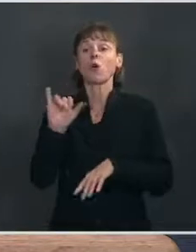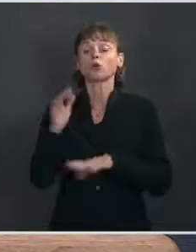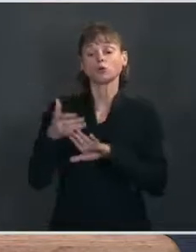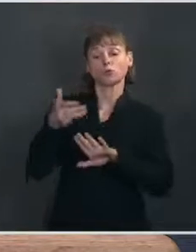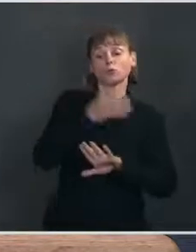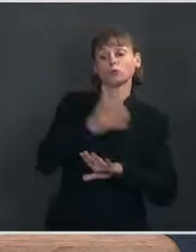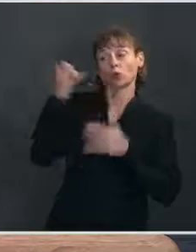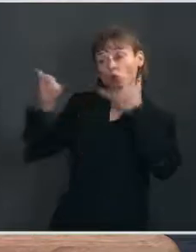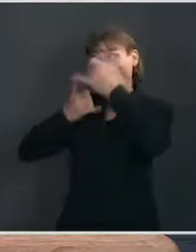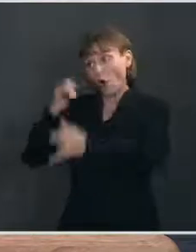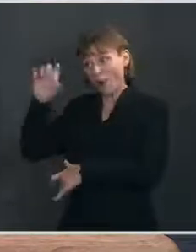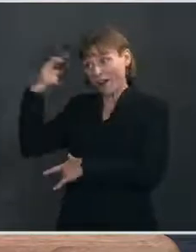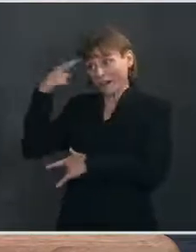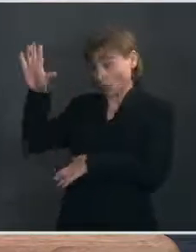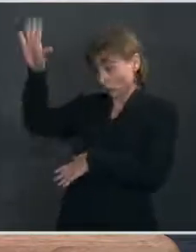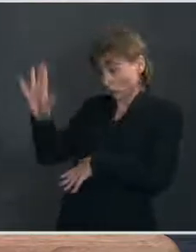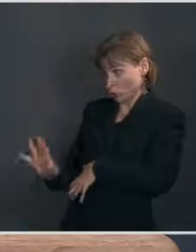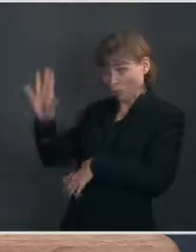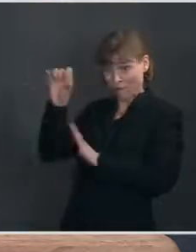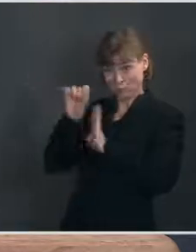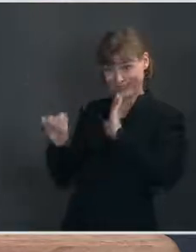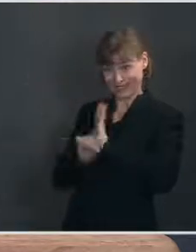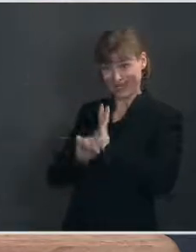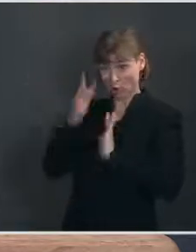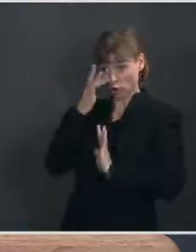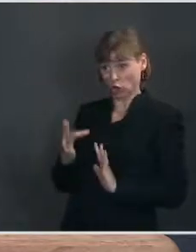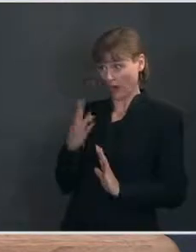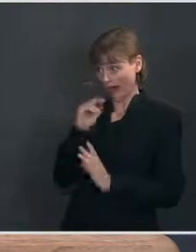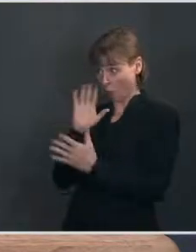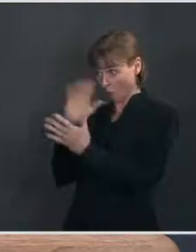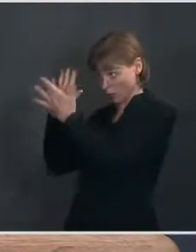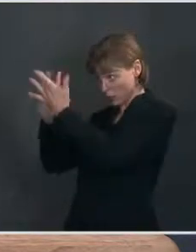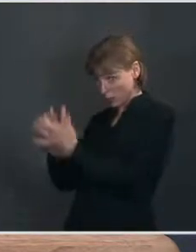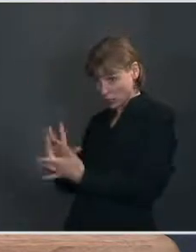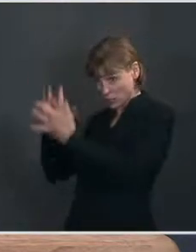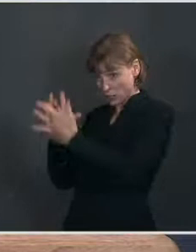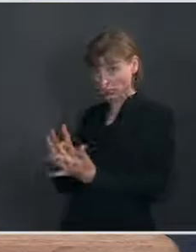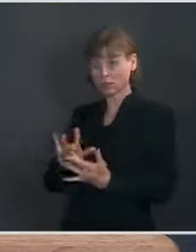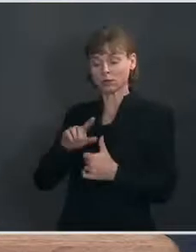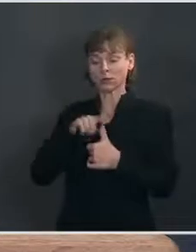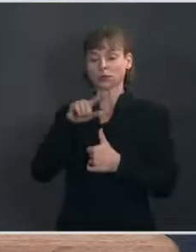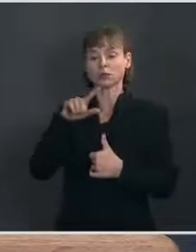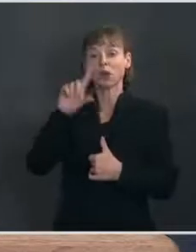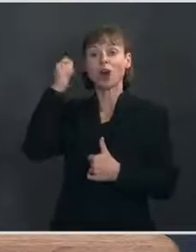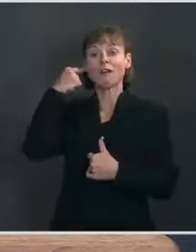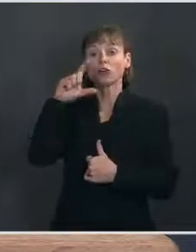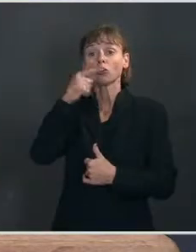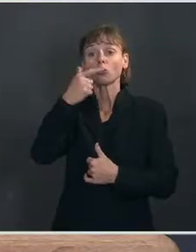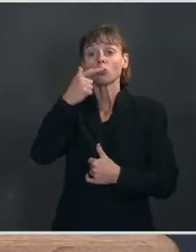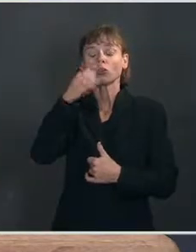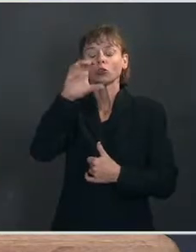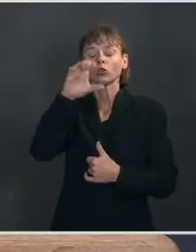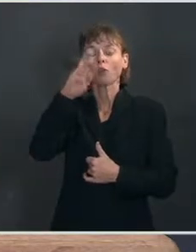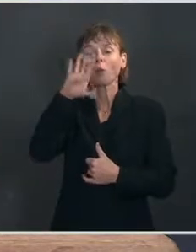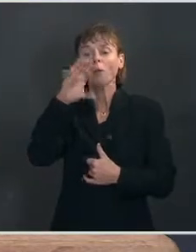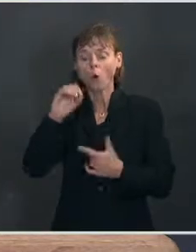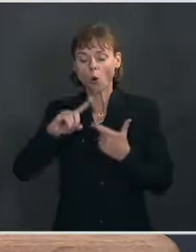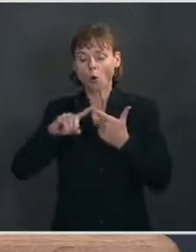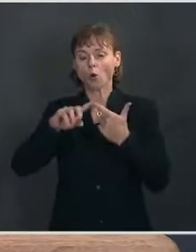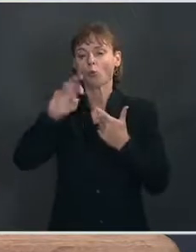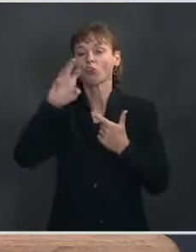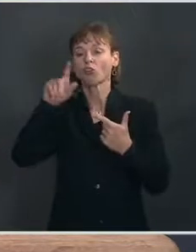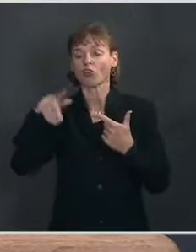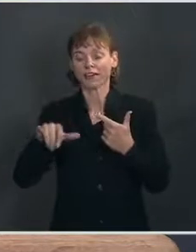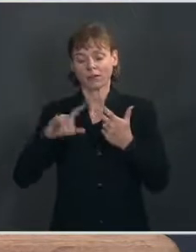overnight and into today, and she will remain in close touch. Those include Governor Cuomo, Governor Murphy, Governor Wolf, Governor Carney,